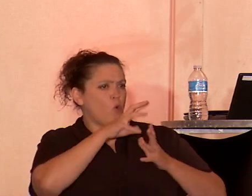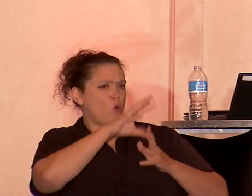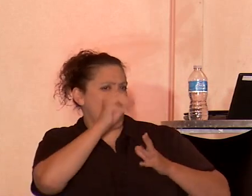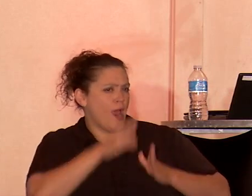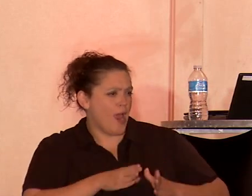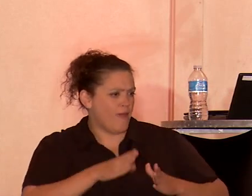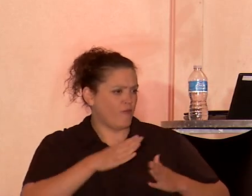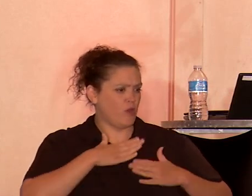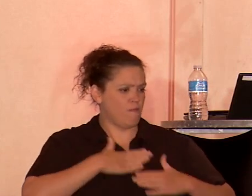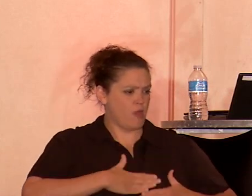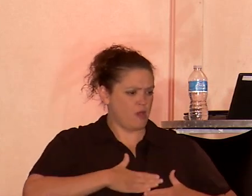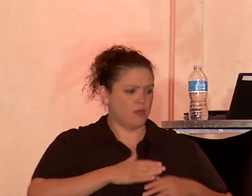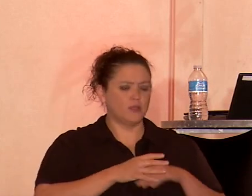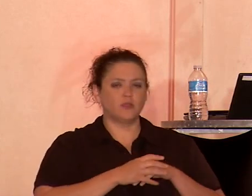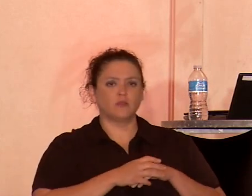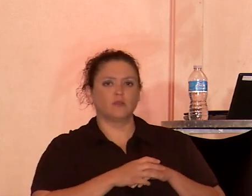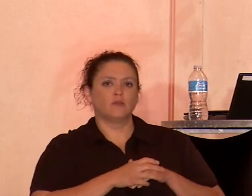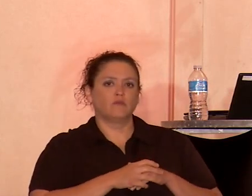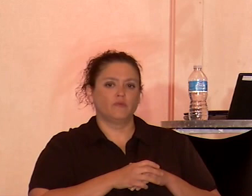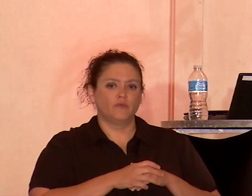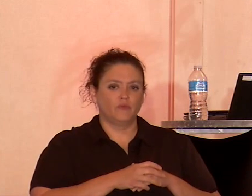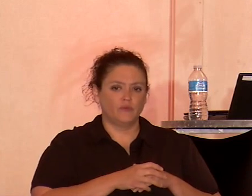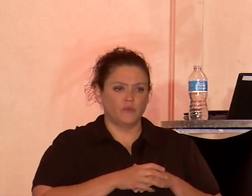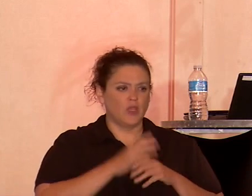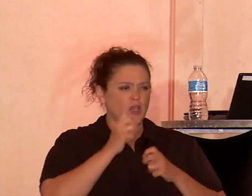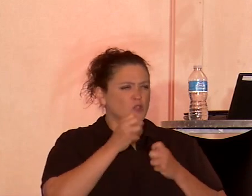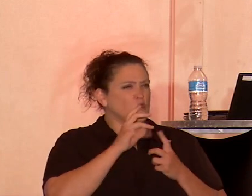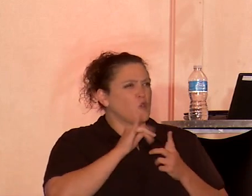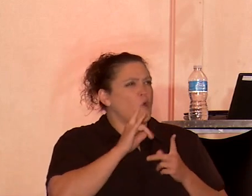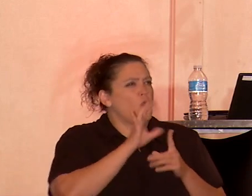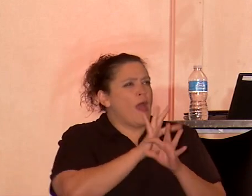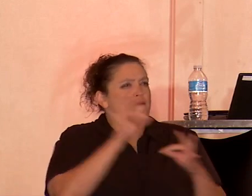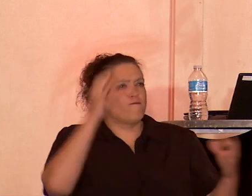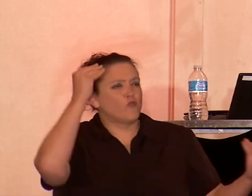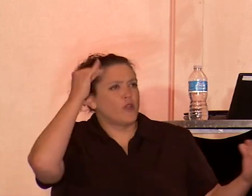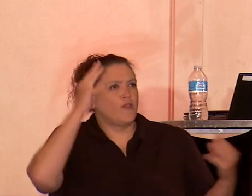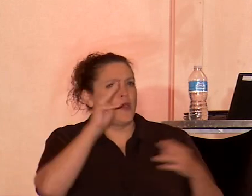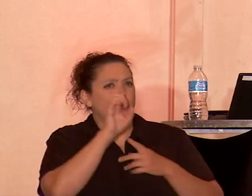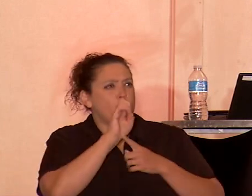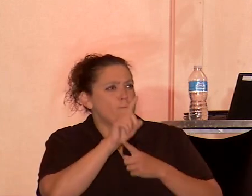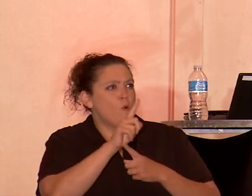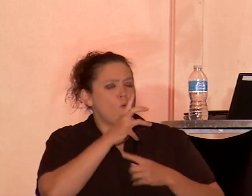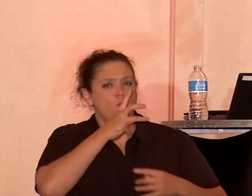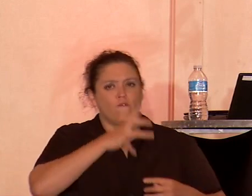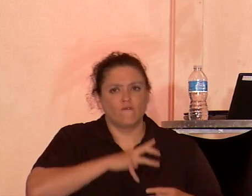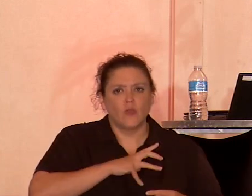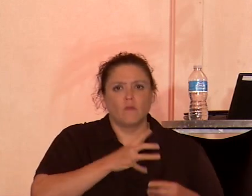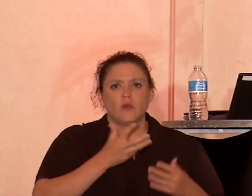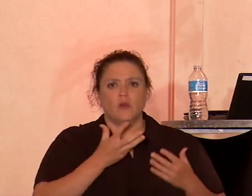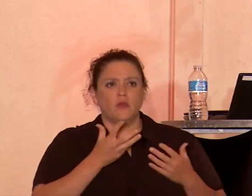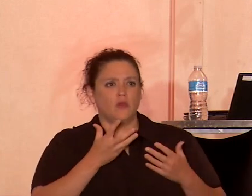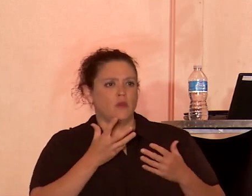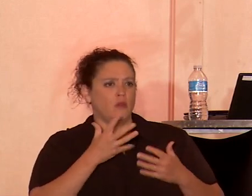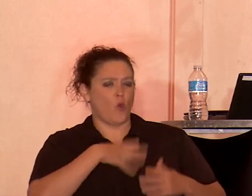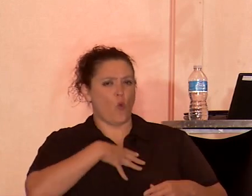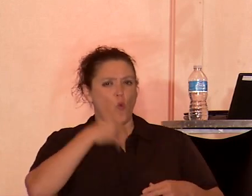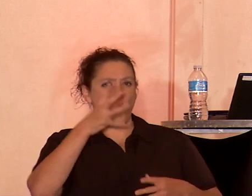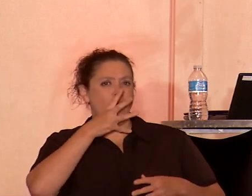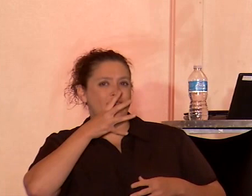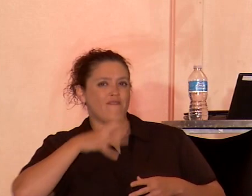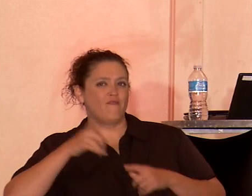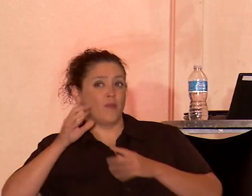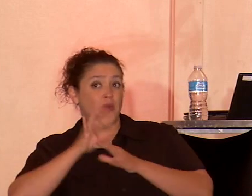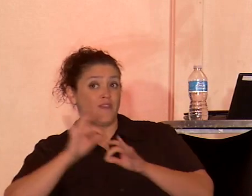the civilized, liberated, free-thinking, moral, feminine, white feminist free